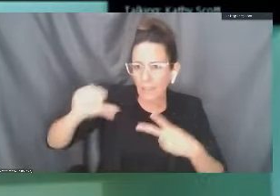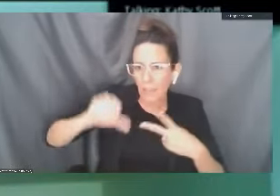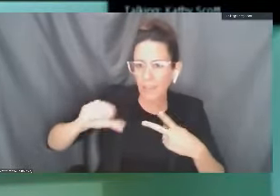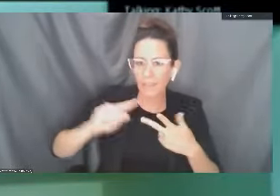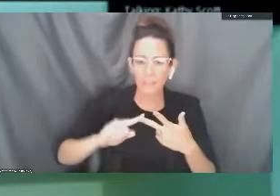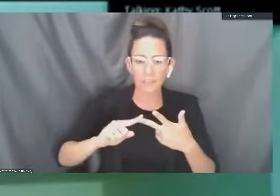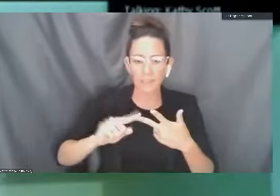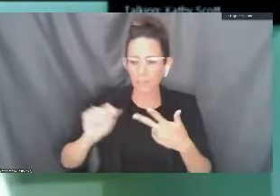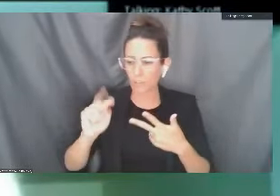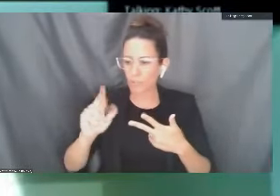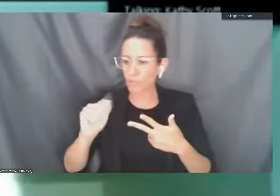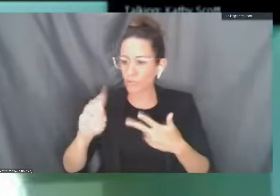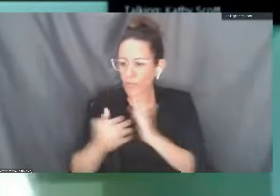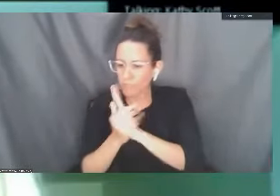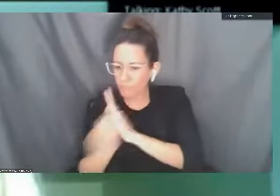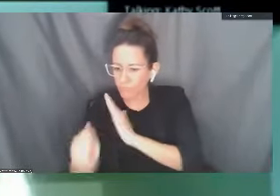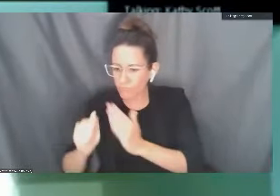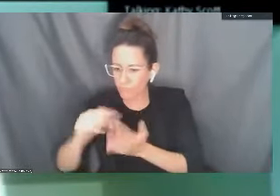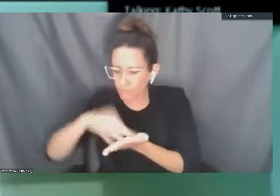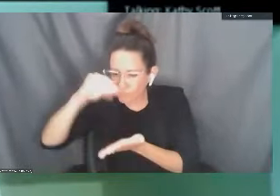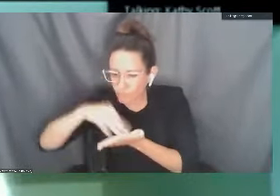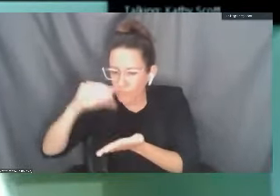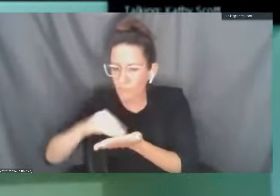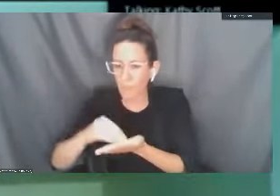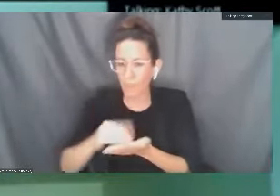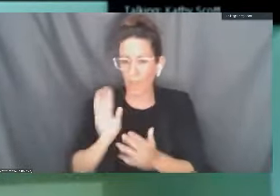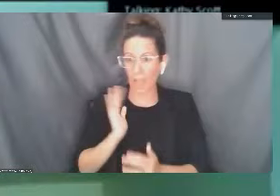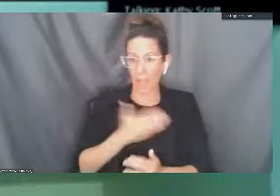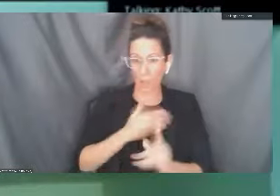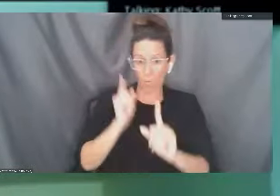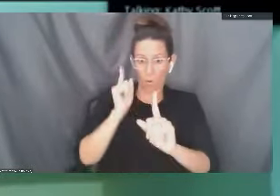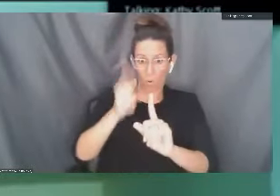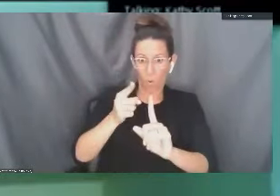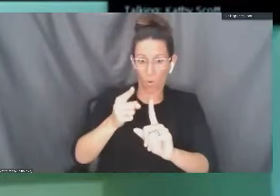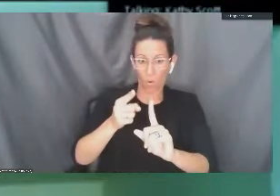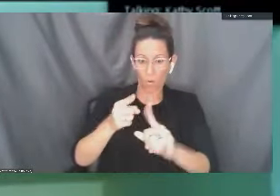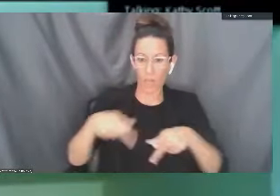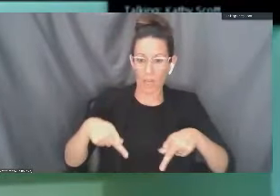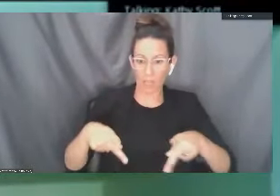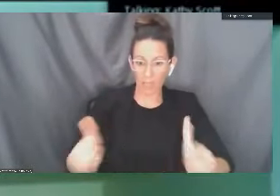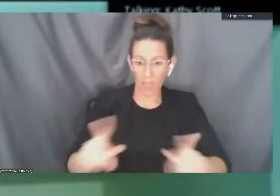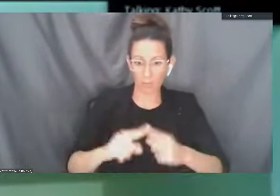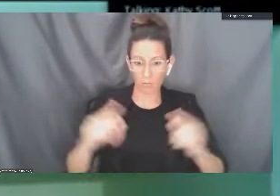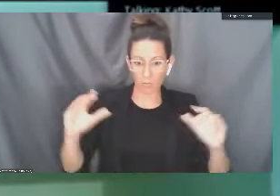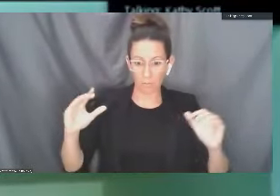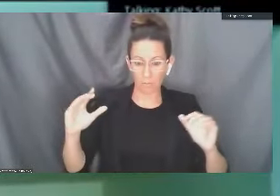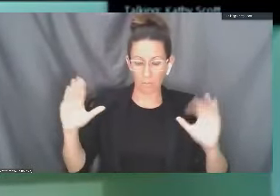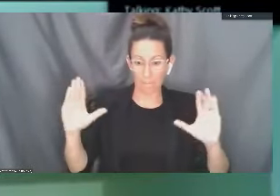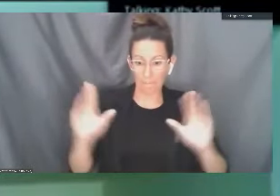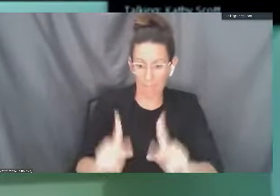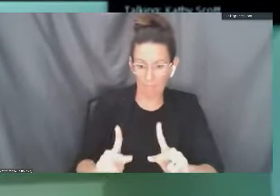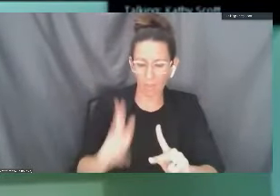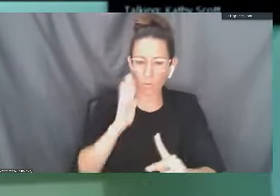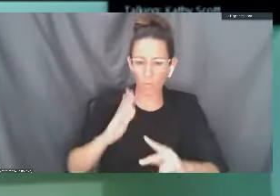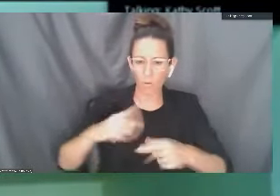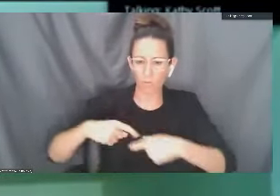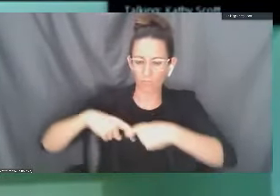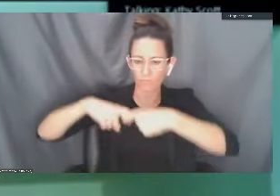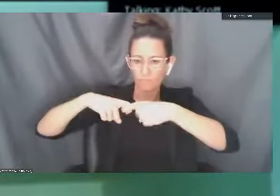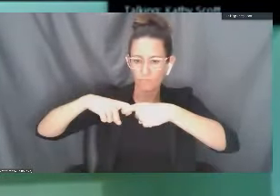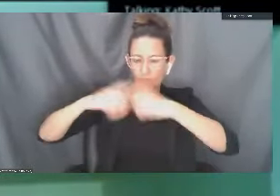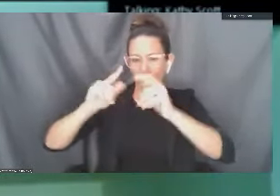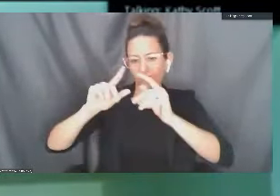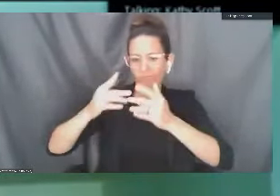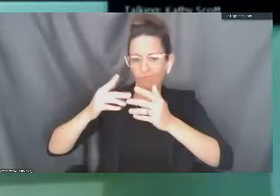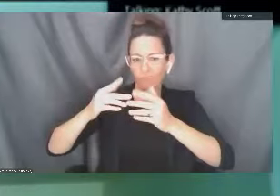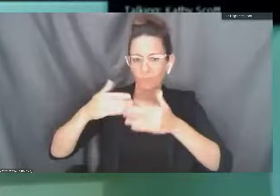is our plan to bring students back for those classes as soon as we are allowed to do so. And we want students to